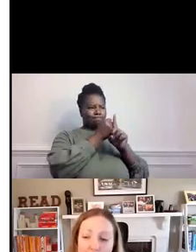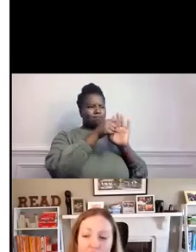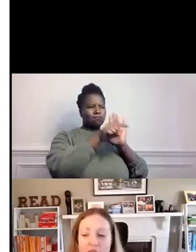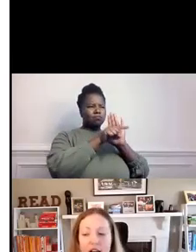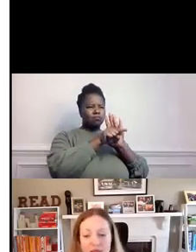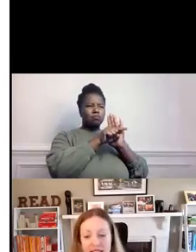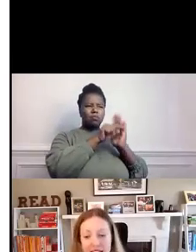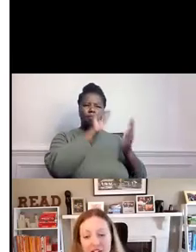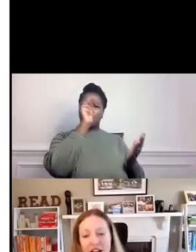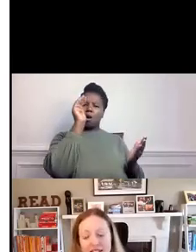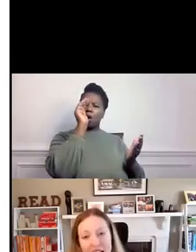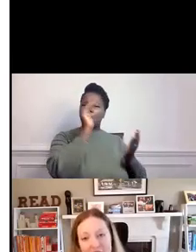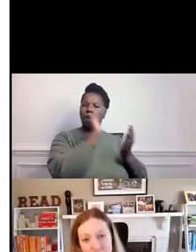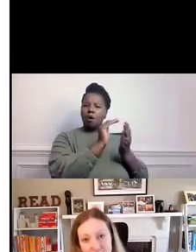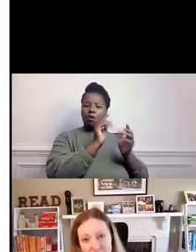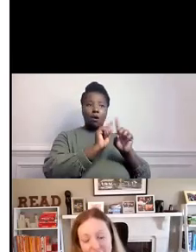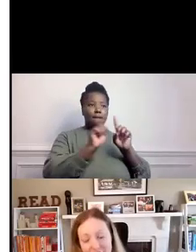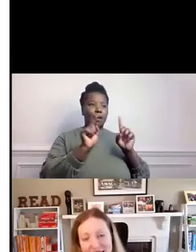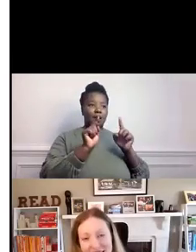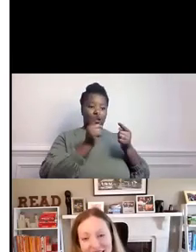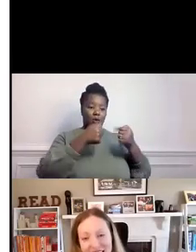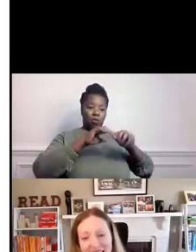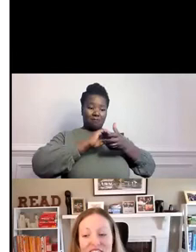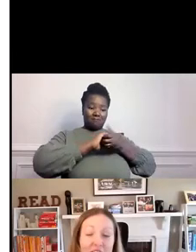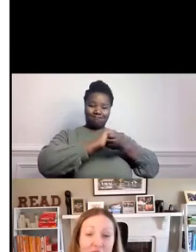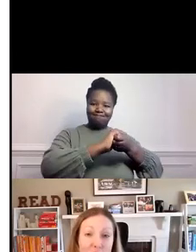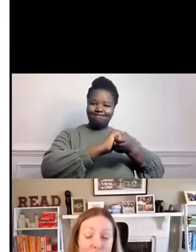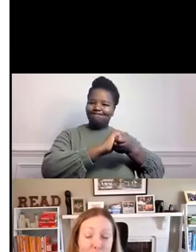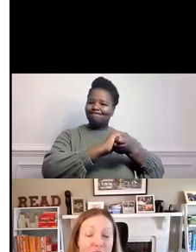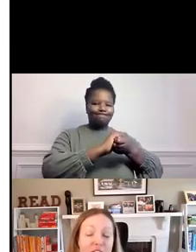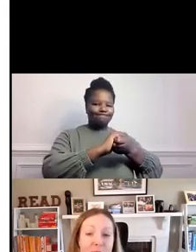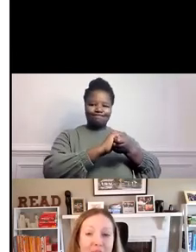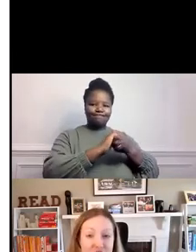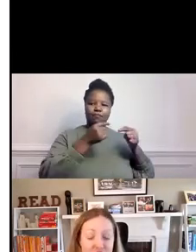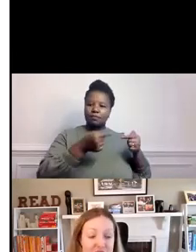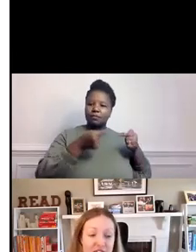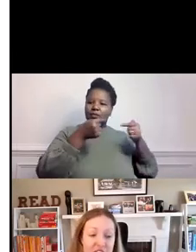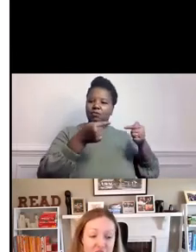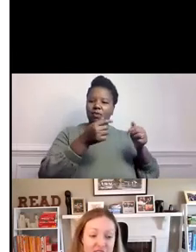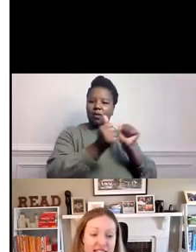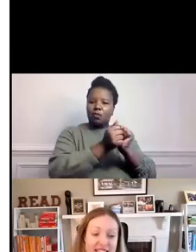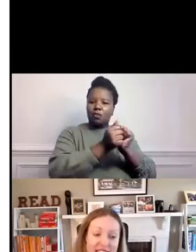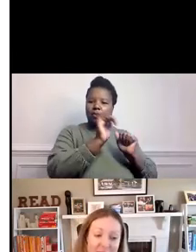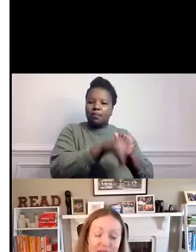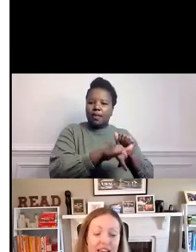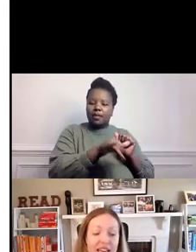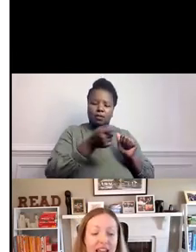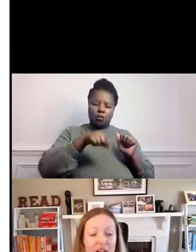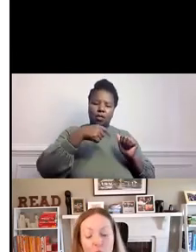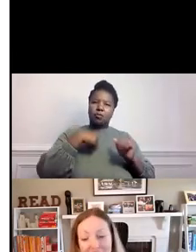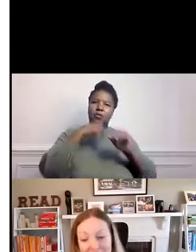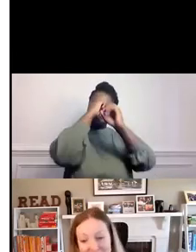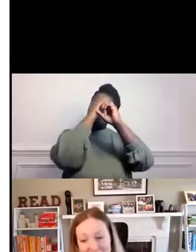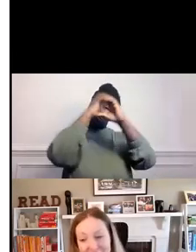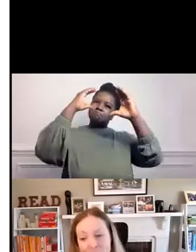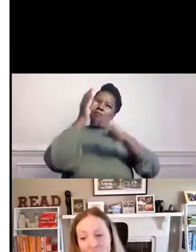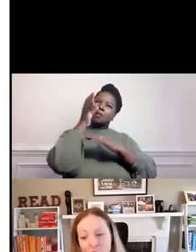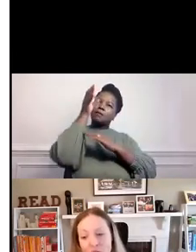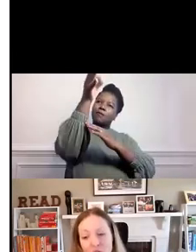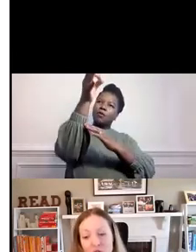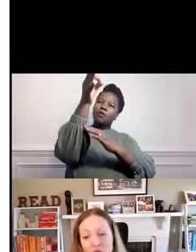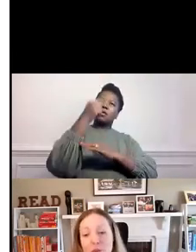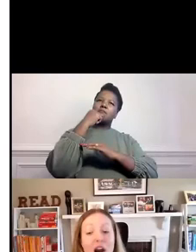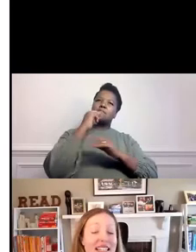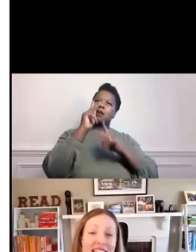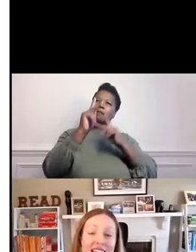really struggled to come together as a country. And in that future, we could imagine divisions deepening and widening,